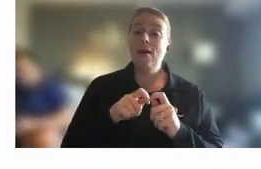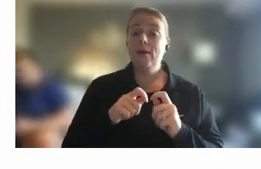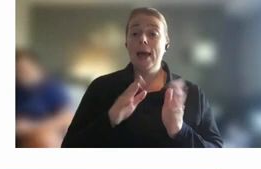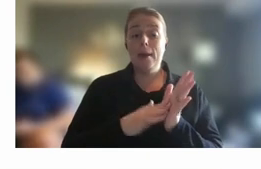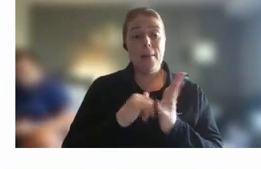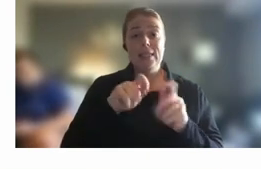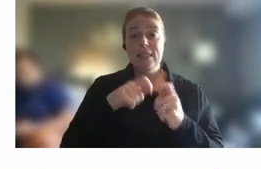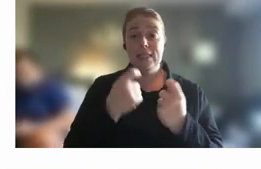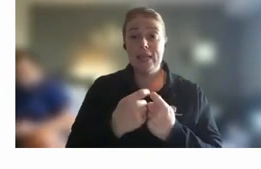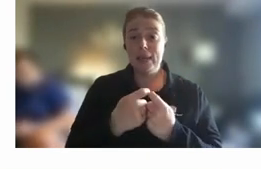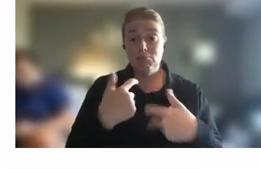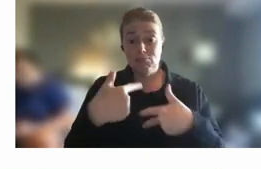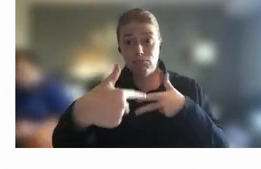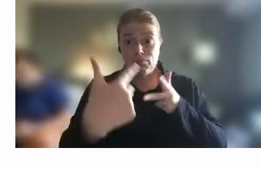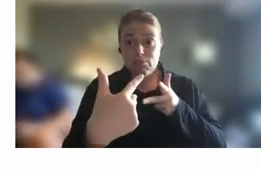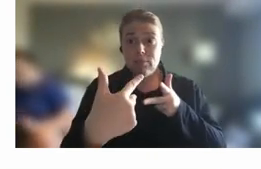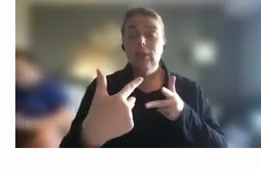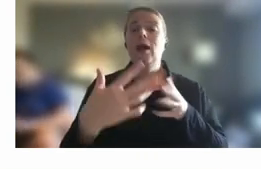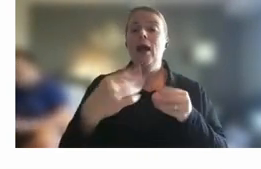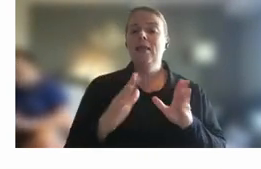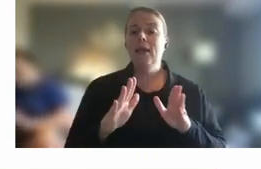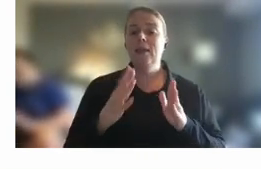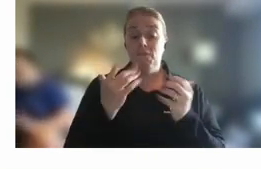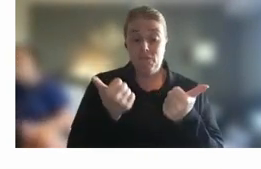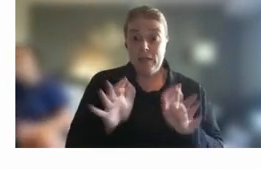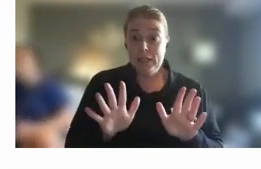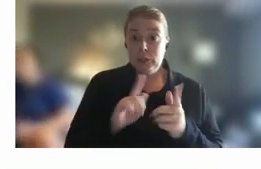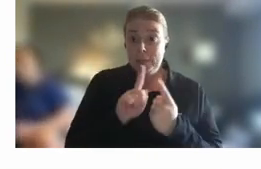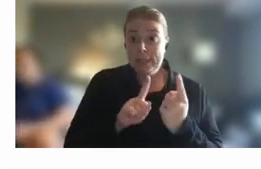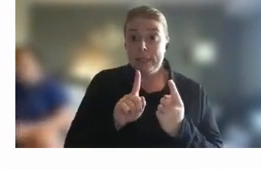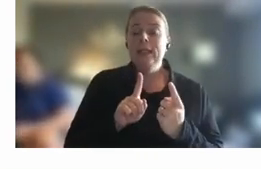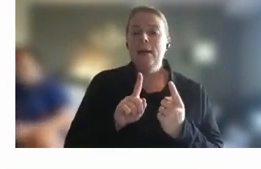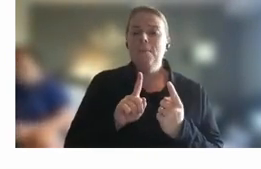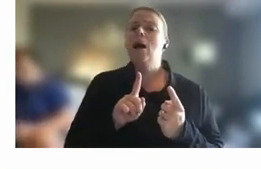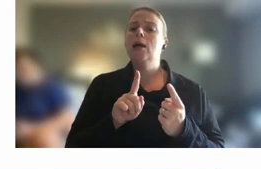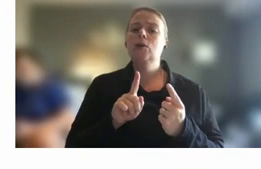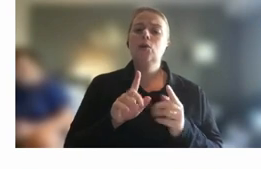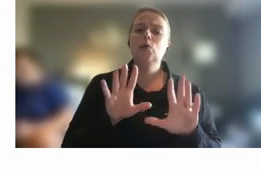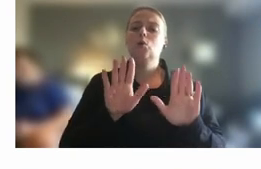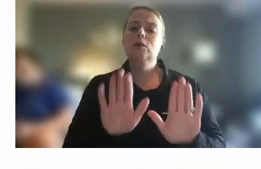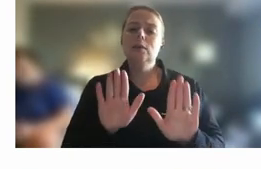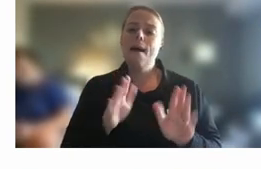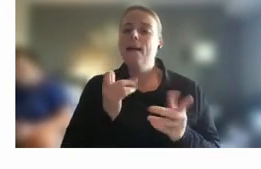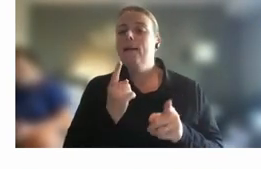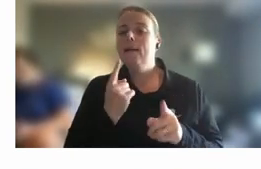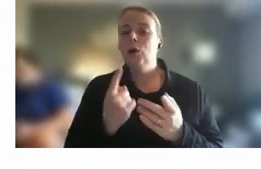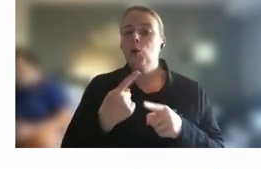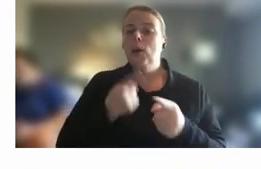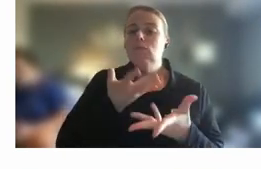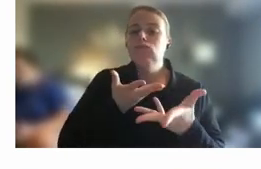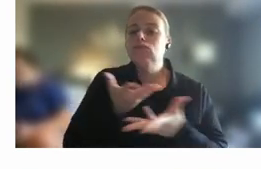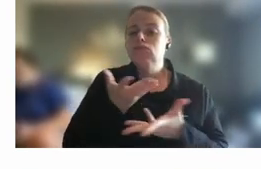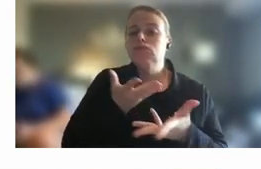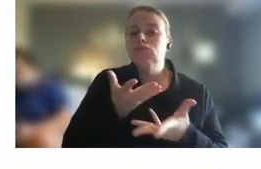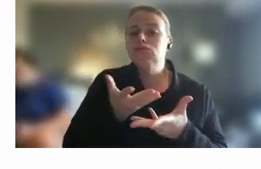but it's also the case that it's difficult to get those kind of by chance interactions online in a way that fully